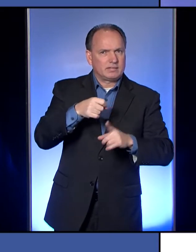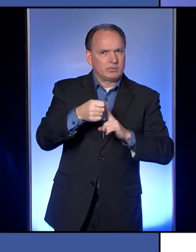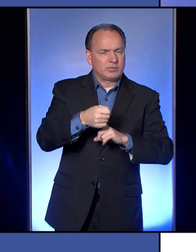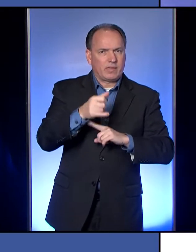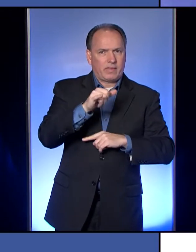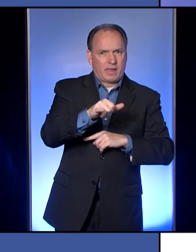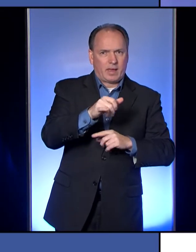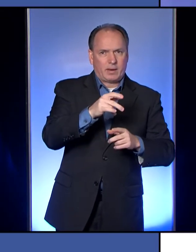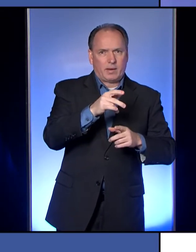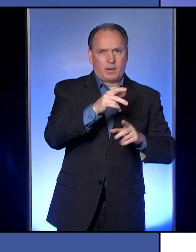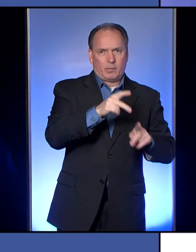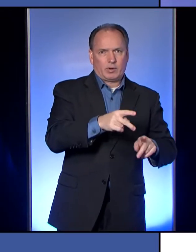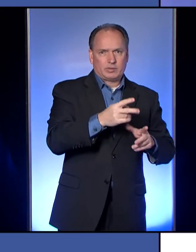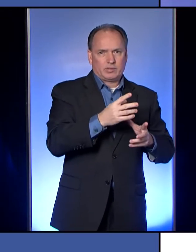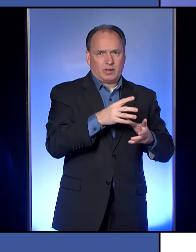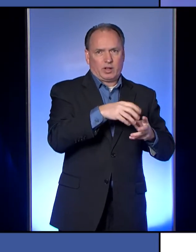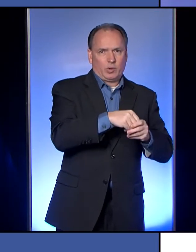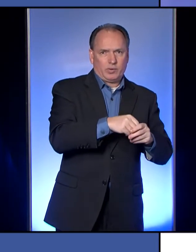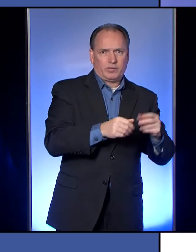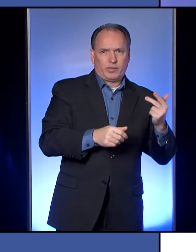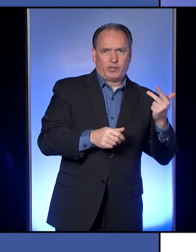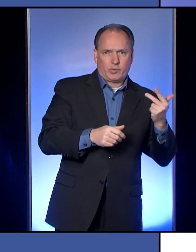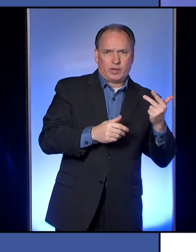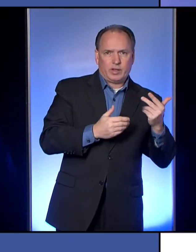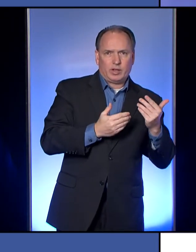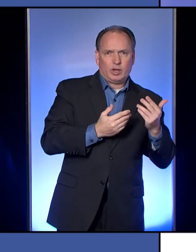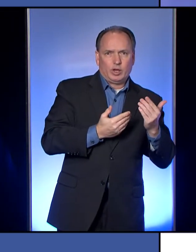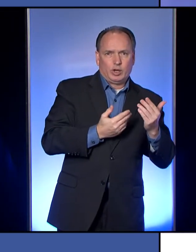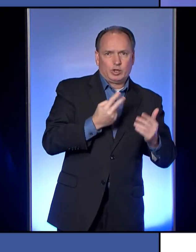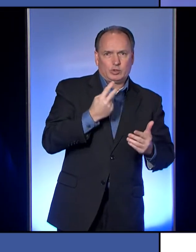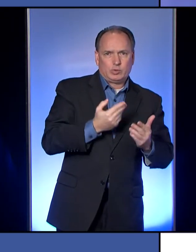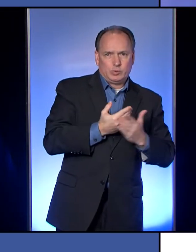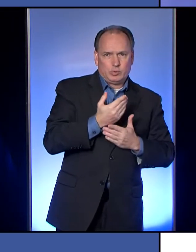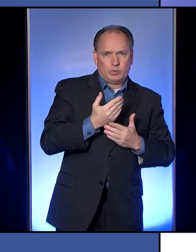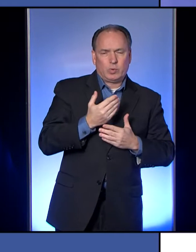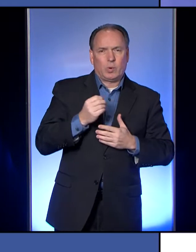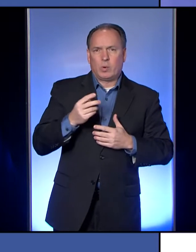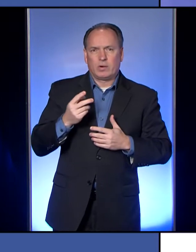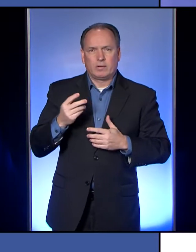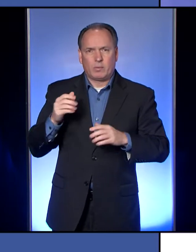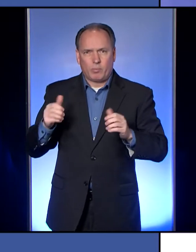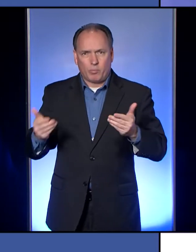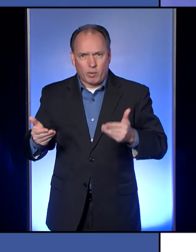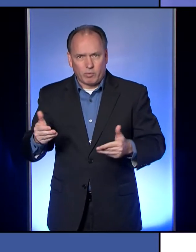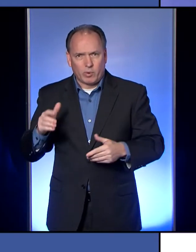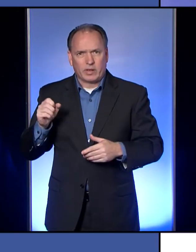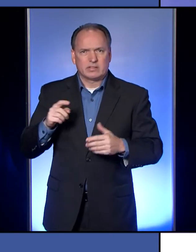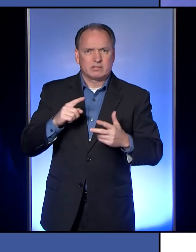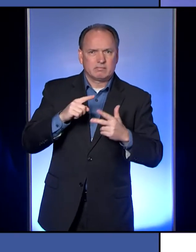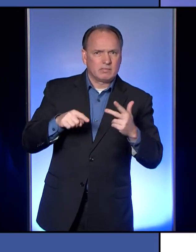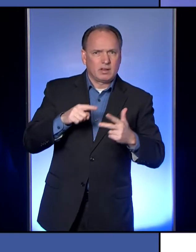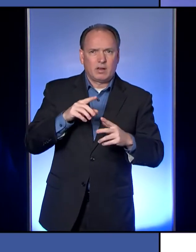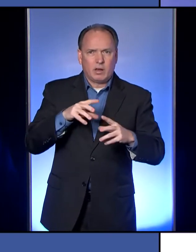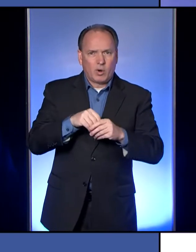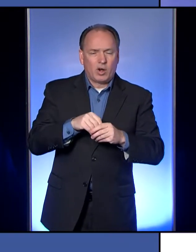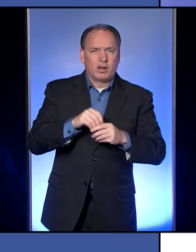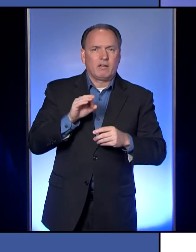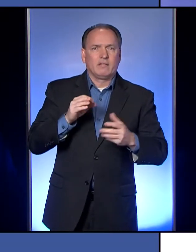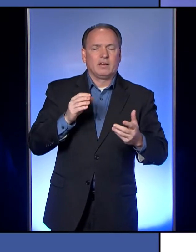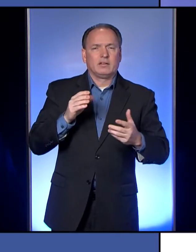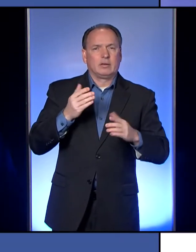new cases? Are they part of the two probable cases now being reported? Are they, you know, part of a